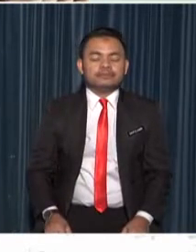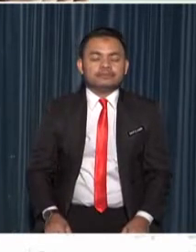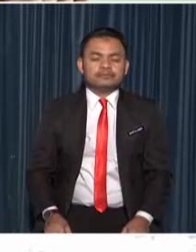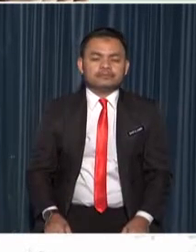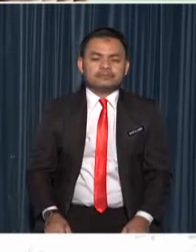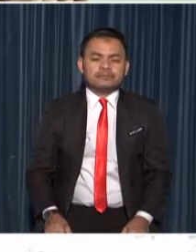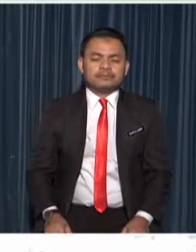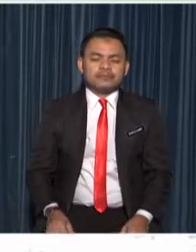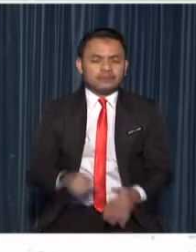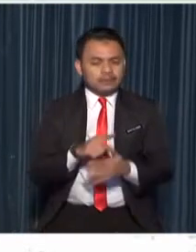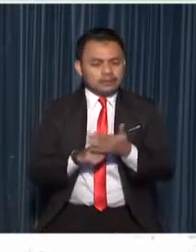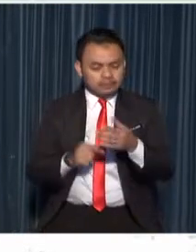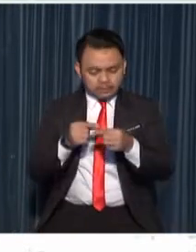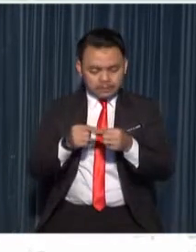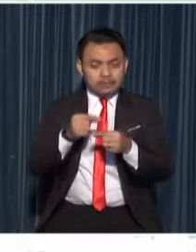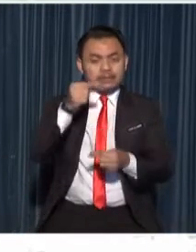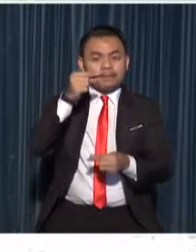what is stem cutting